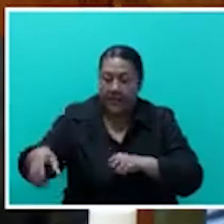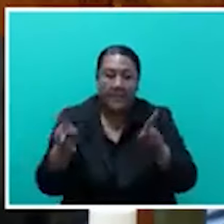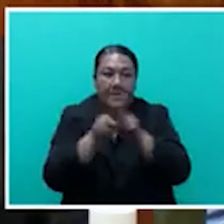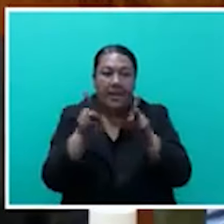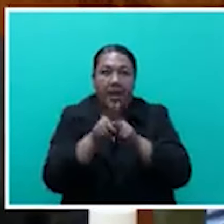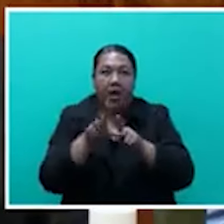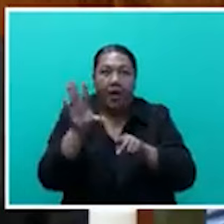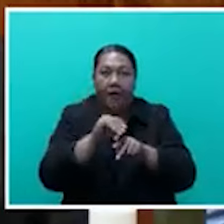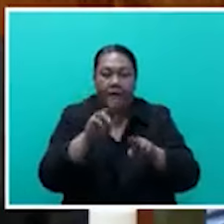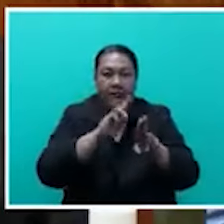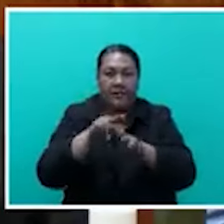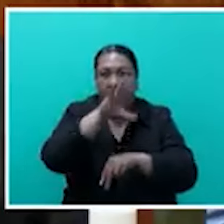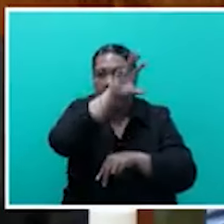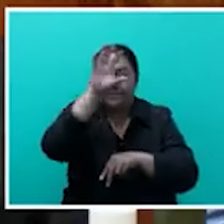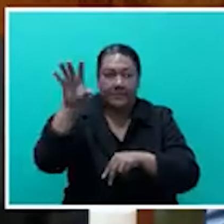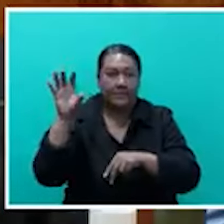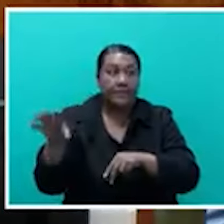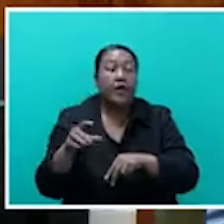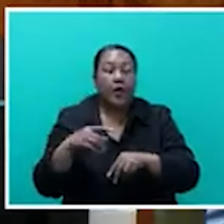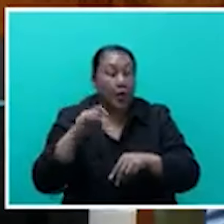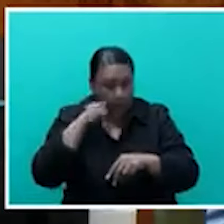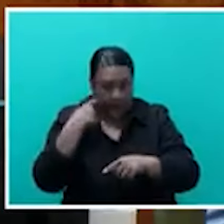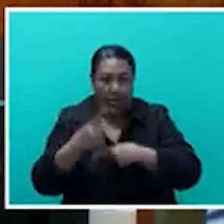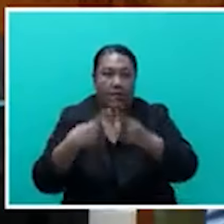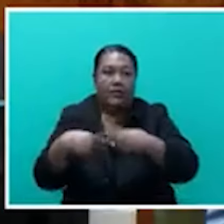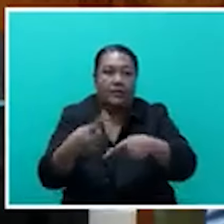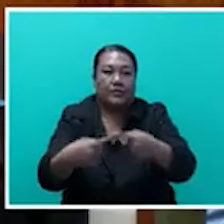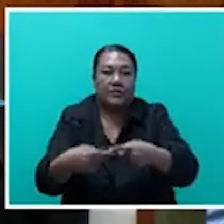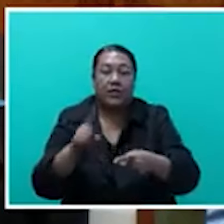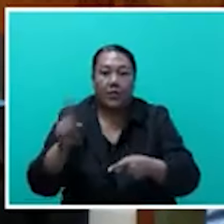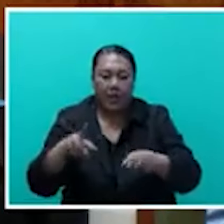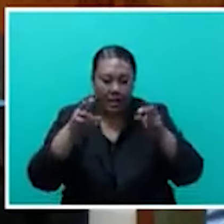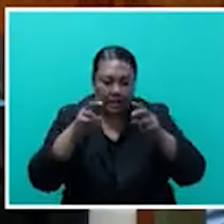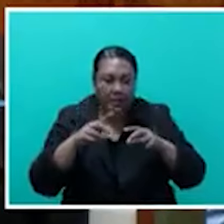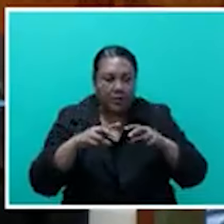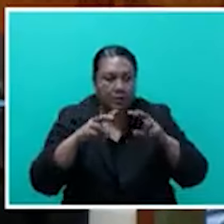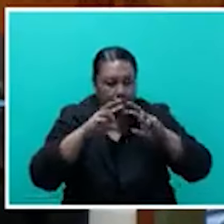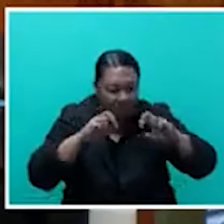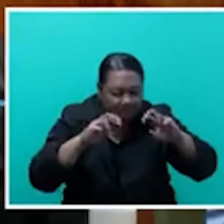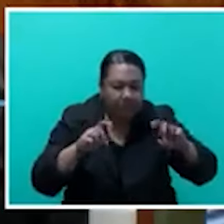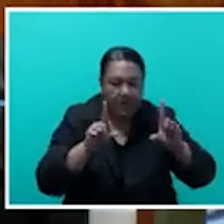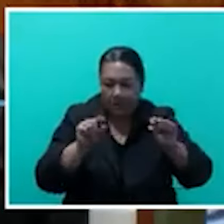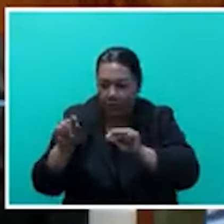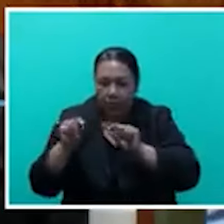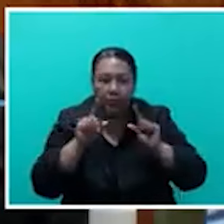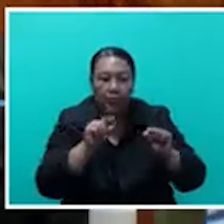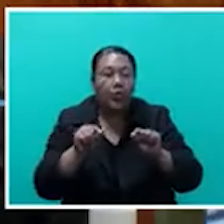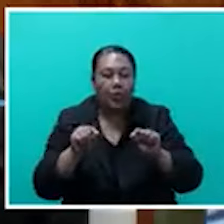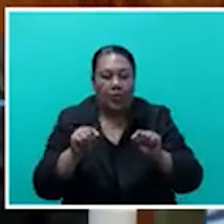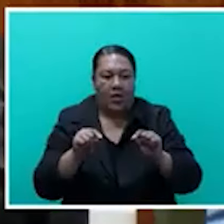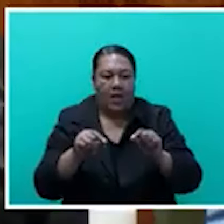wish to assure this August house that we will continue to explore and strengthen our networks in the North American region.